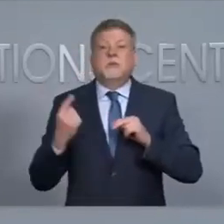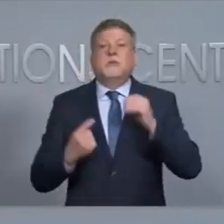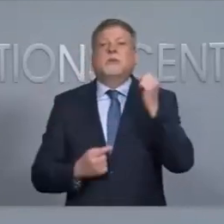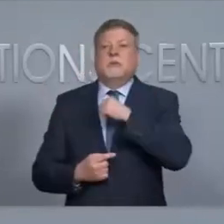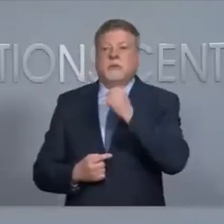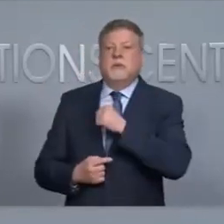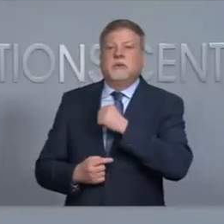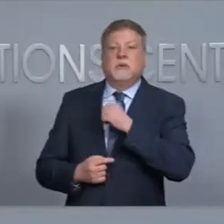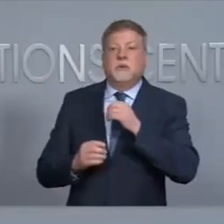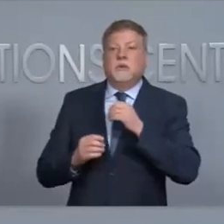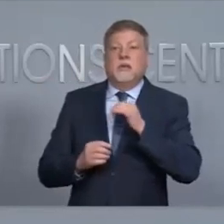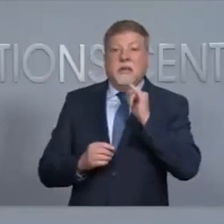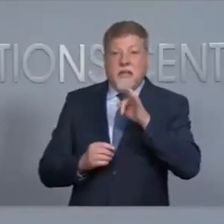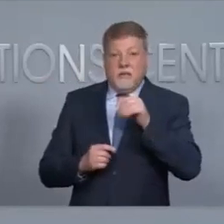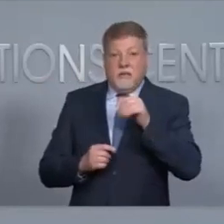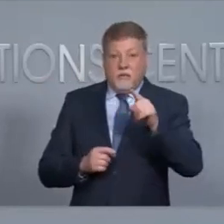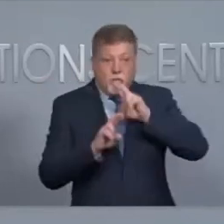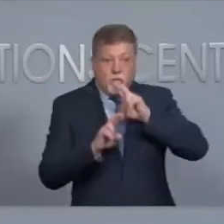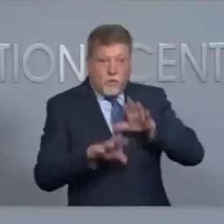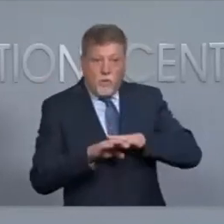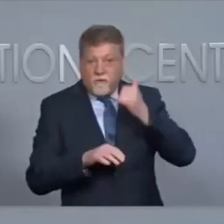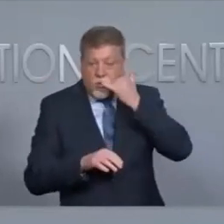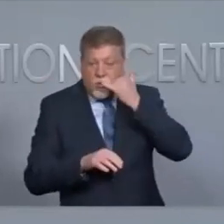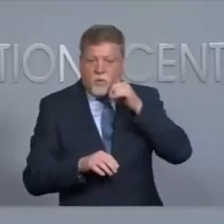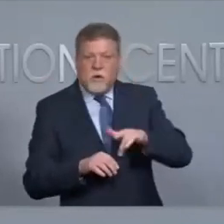When the reporter is on the line, please press one to ask a question